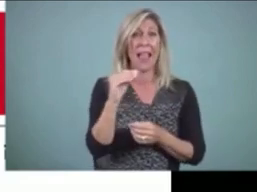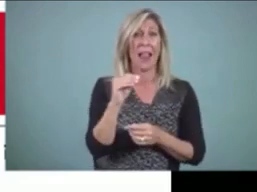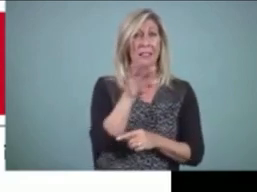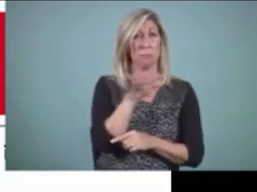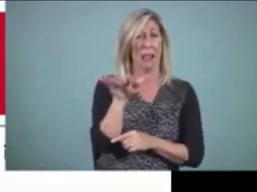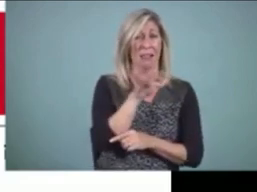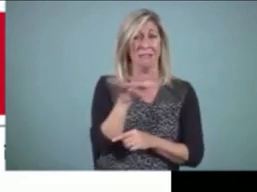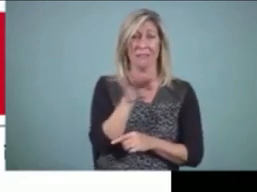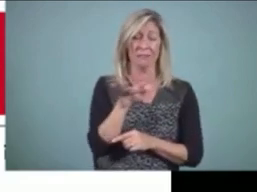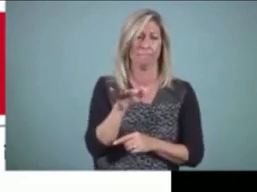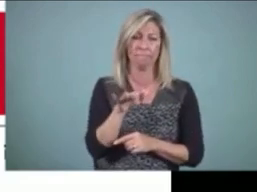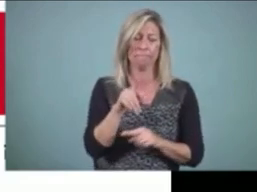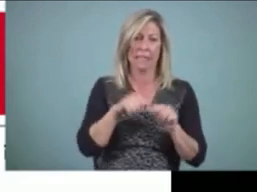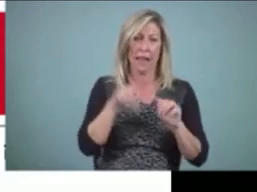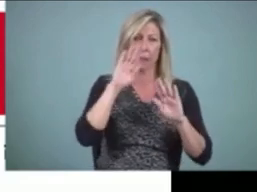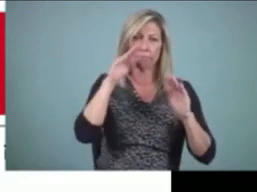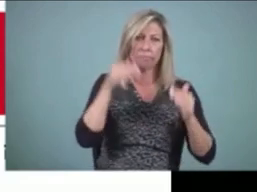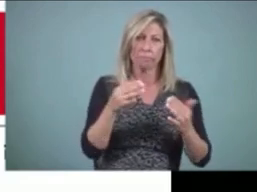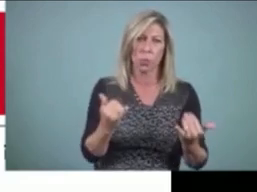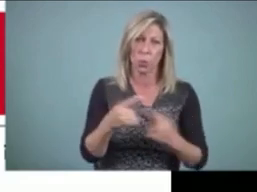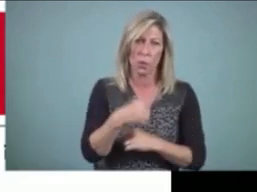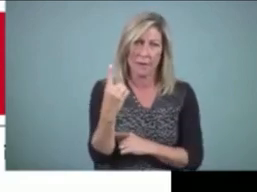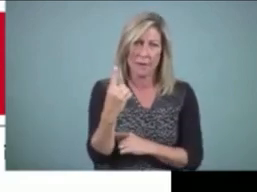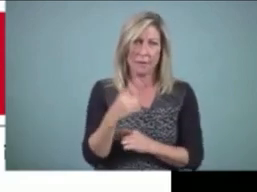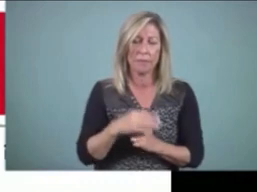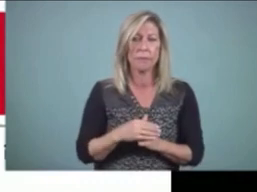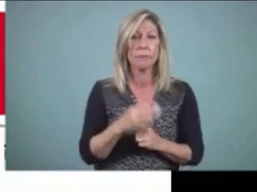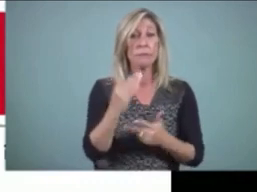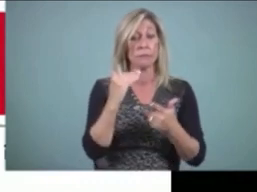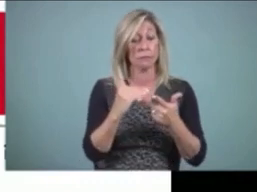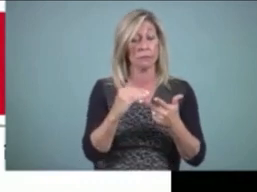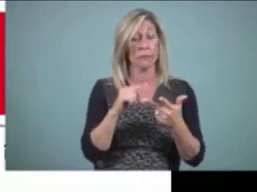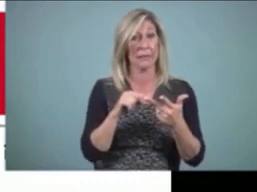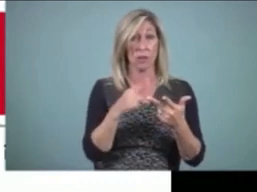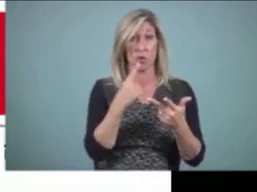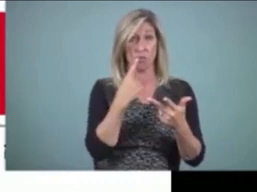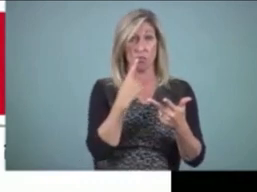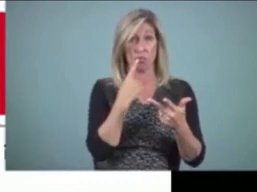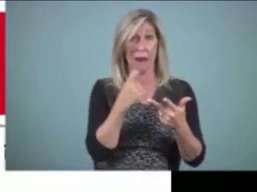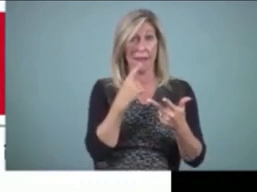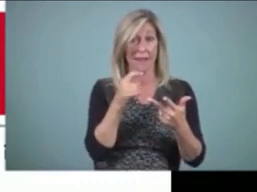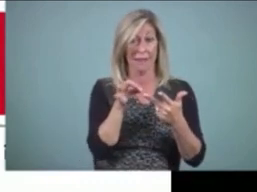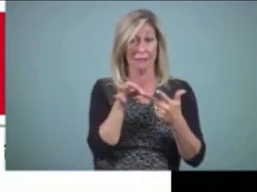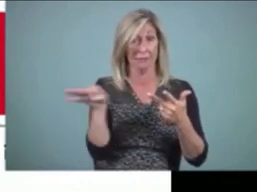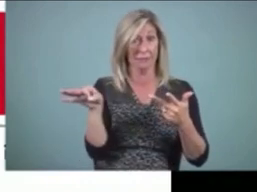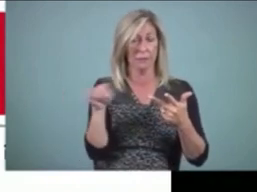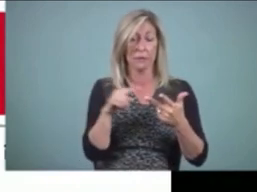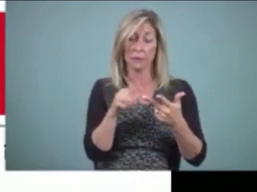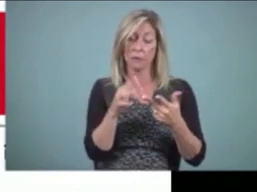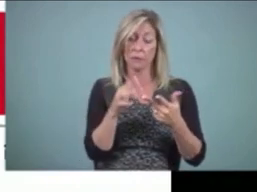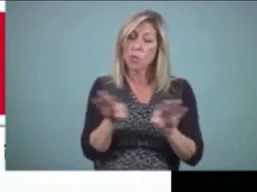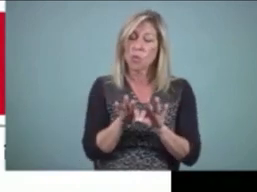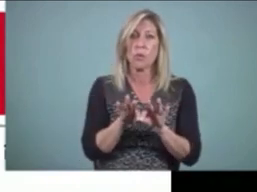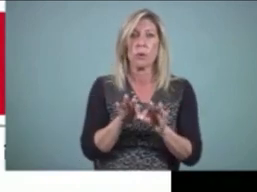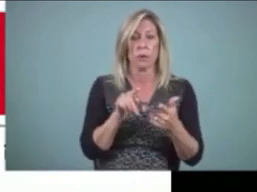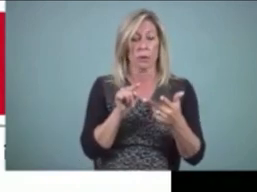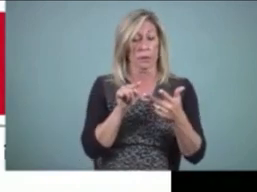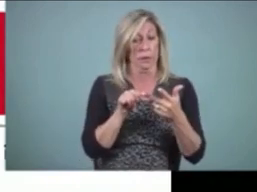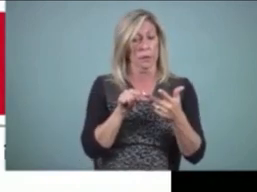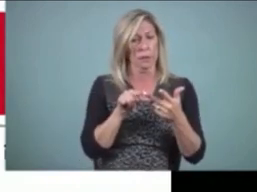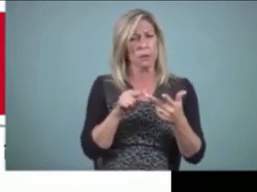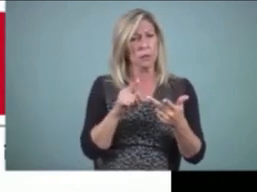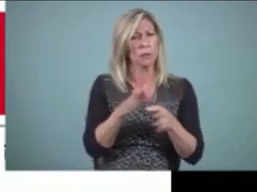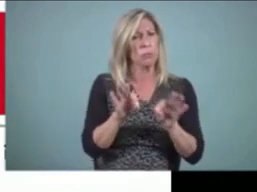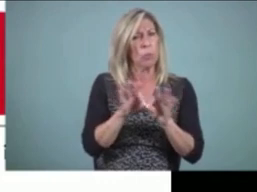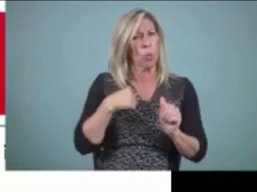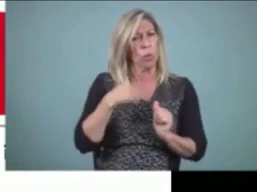And also, there's one, I put this in red because this is a huge issue. We need to assume a threshold level of